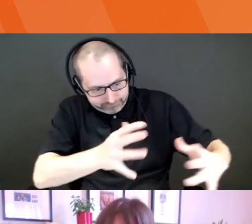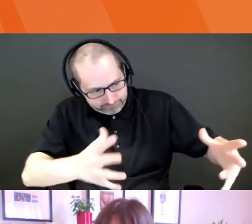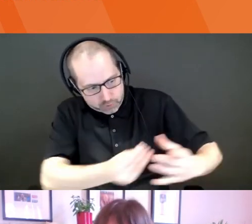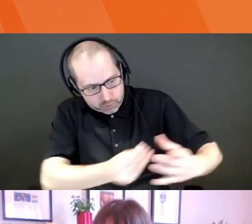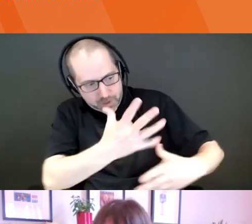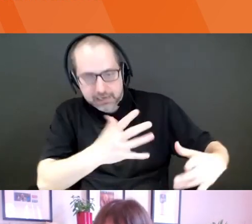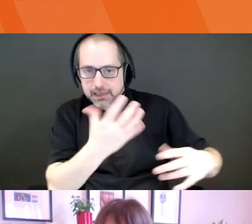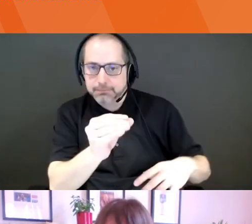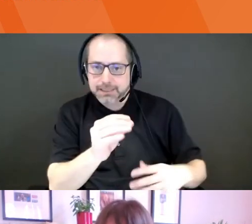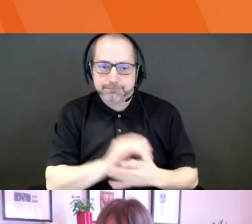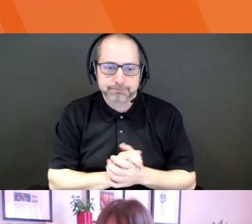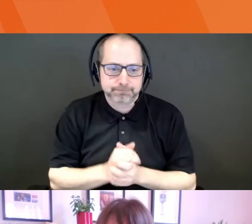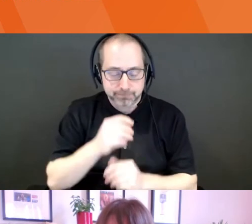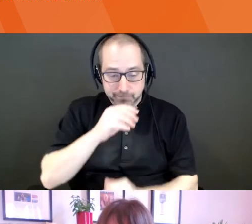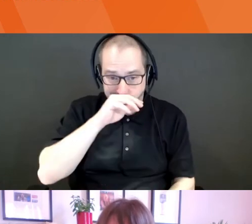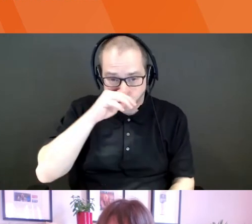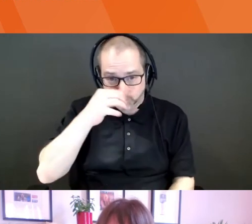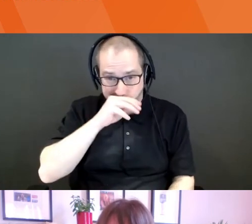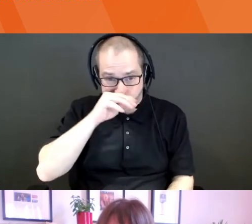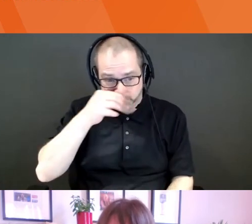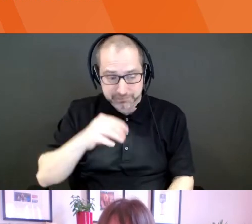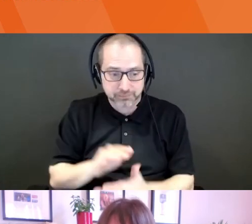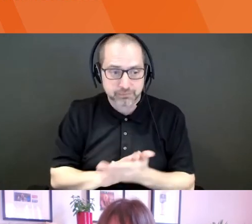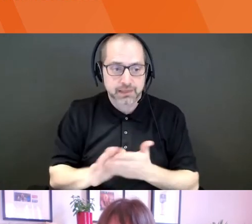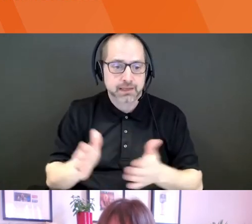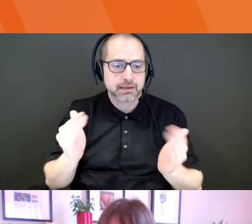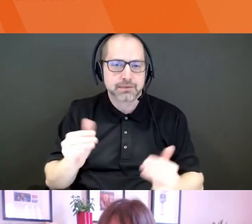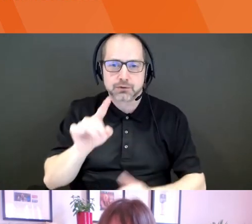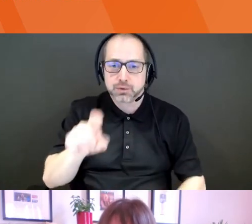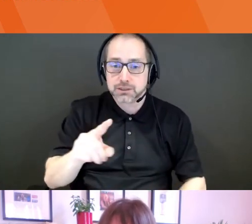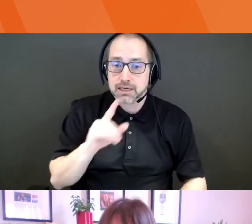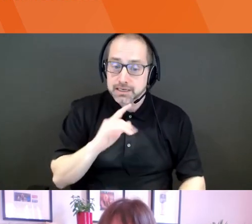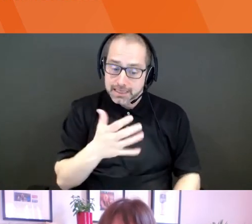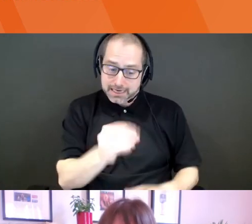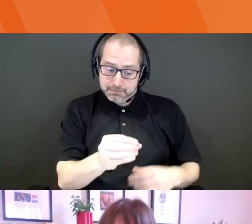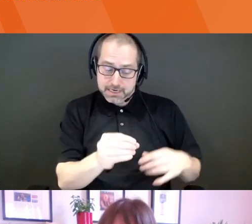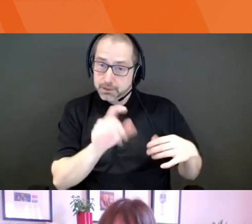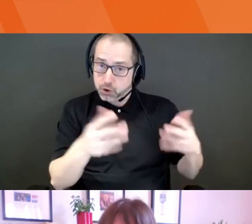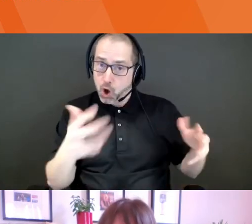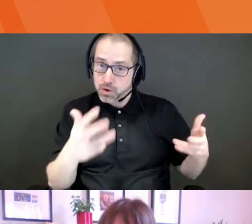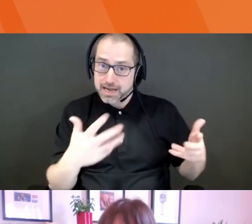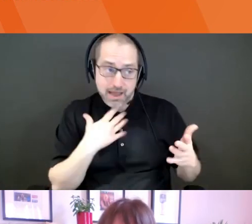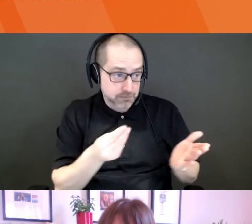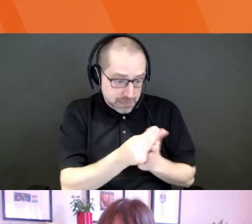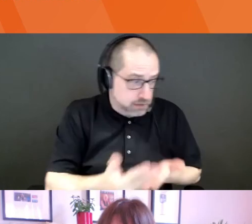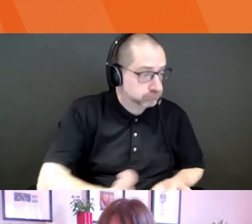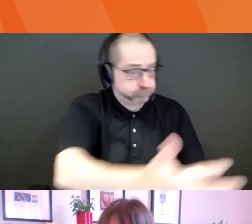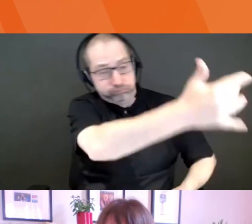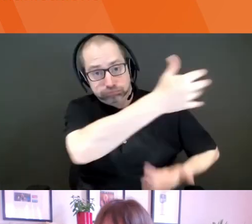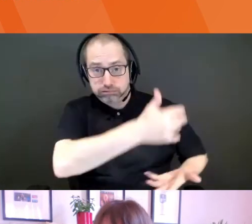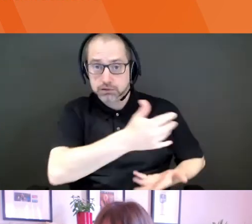Great. Um, does the company have to be making large amounts of sales to obtain a buyout or partnership offer?